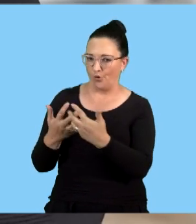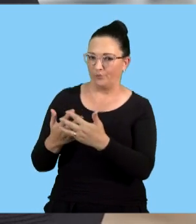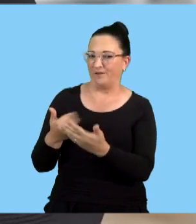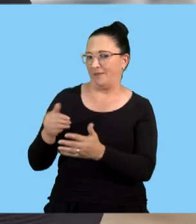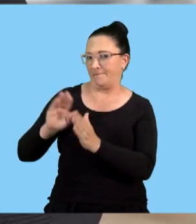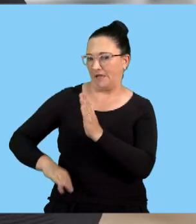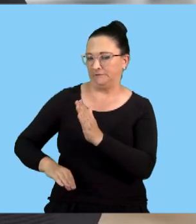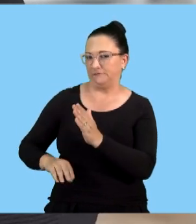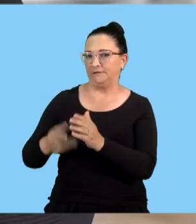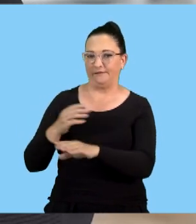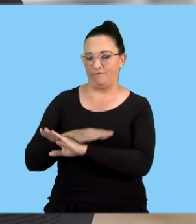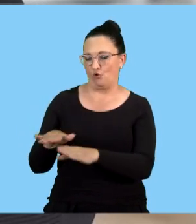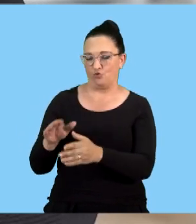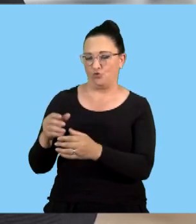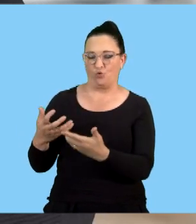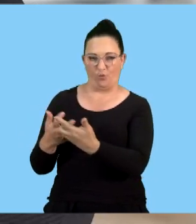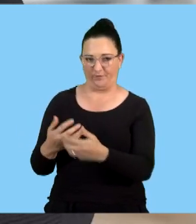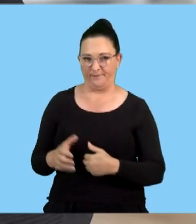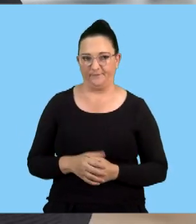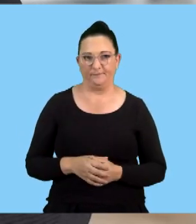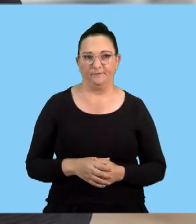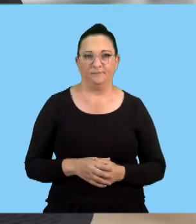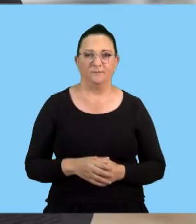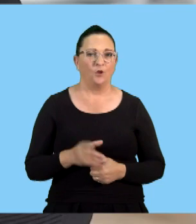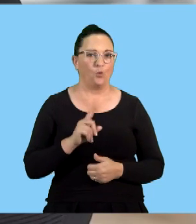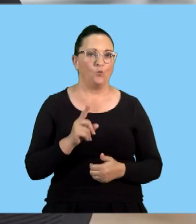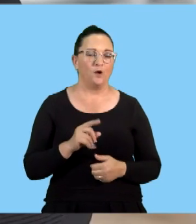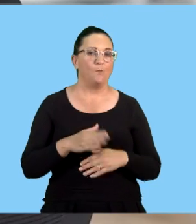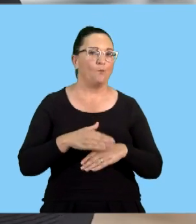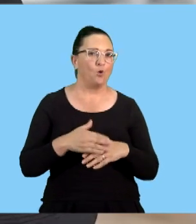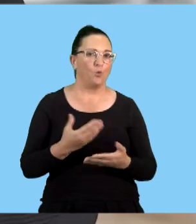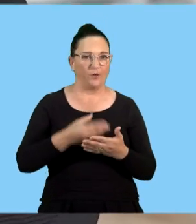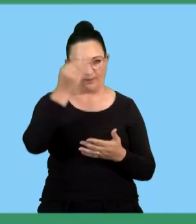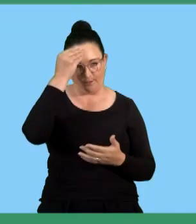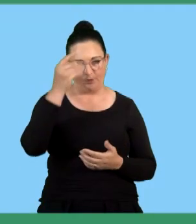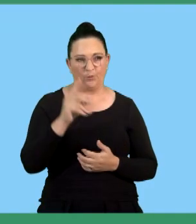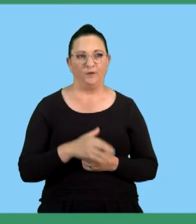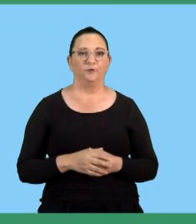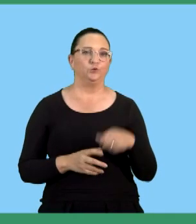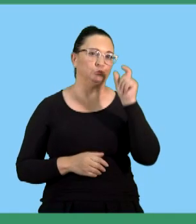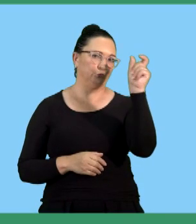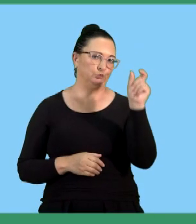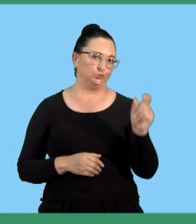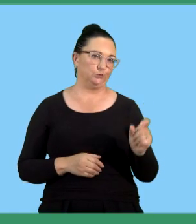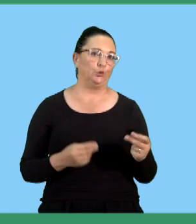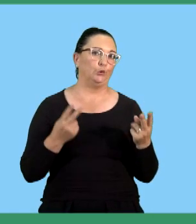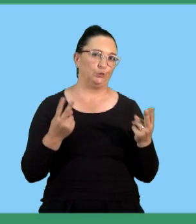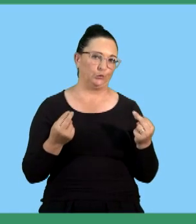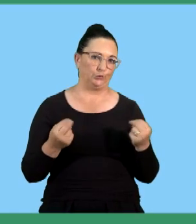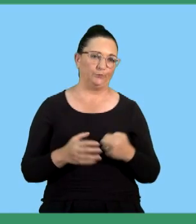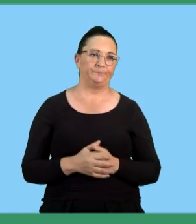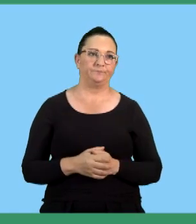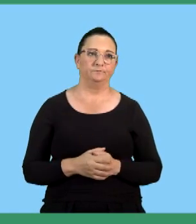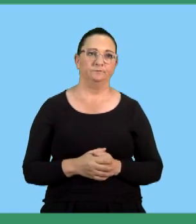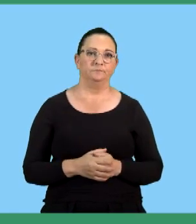and the penalties for non-compliances. So what else did we look into? We looked at the new words and language. These